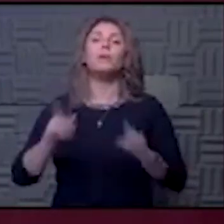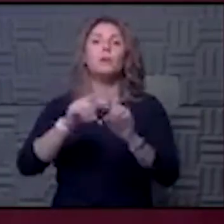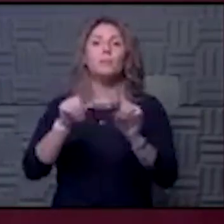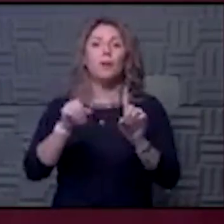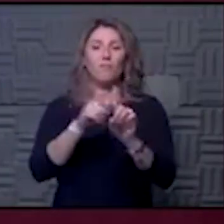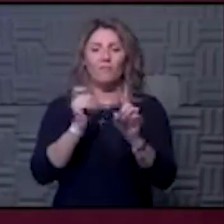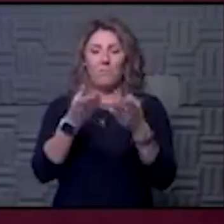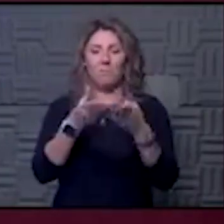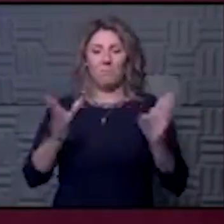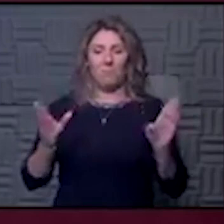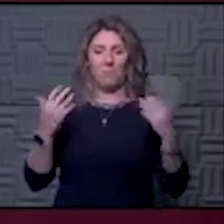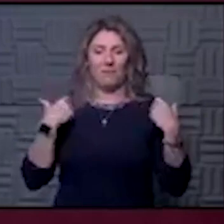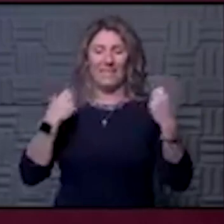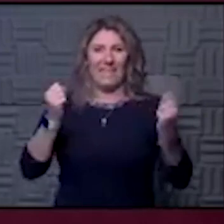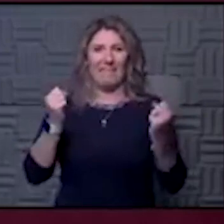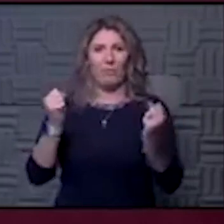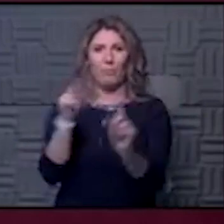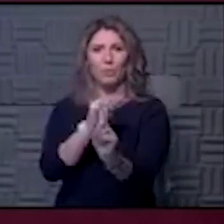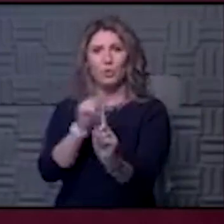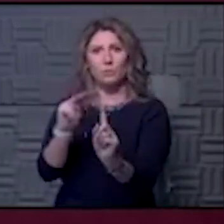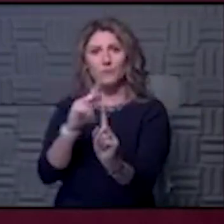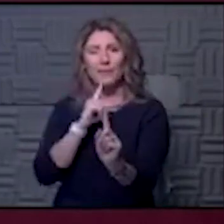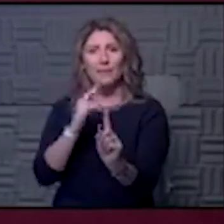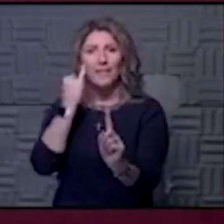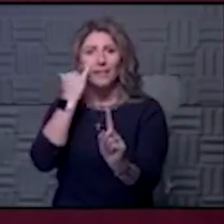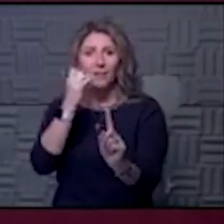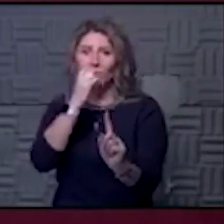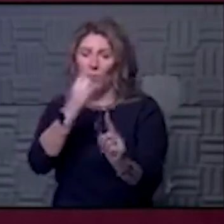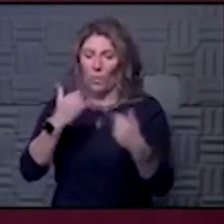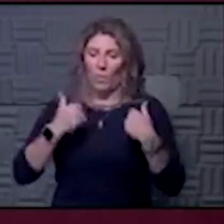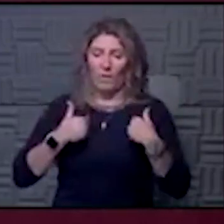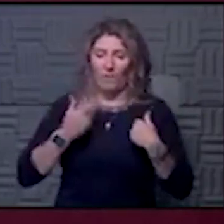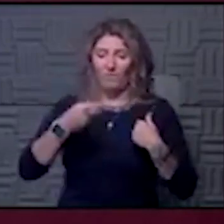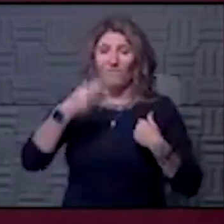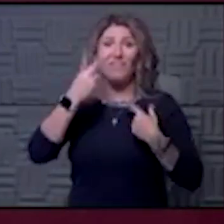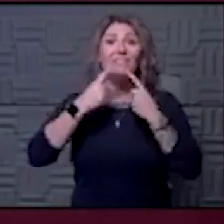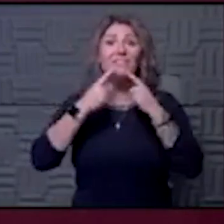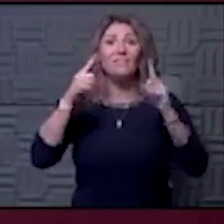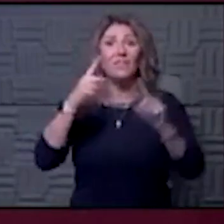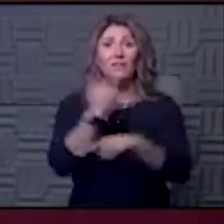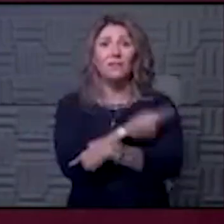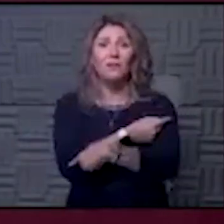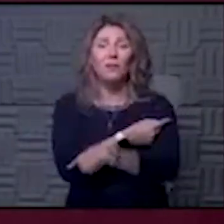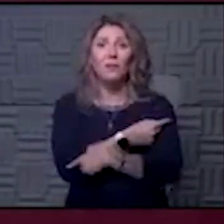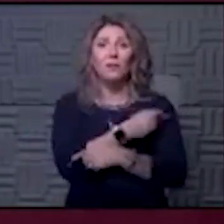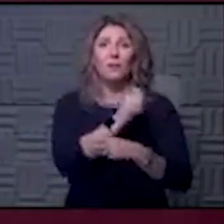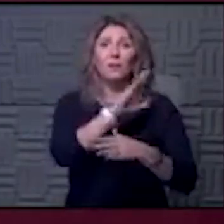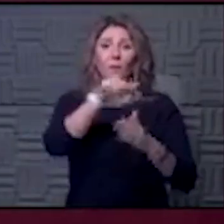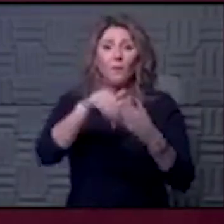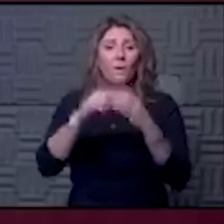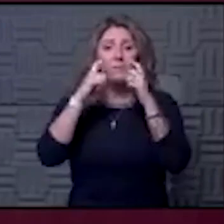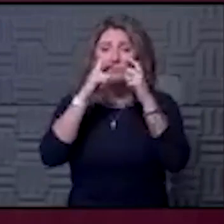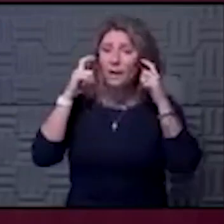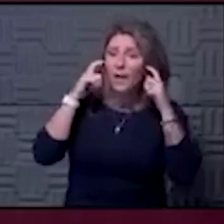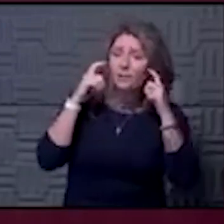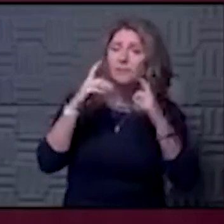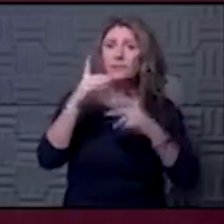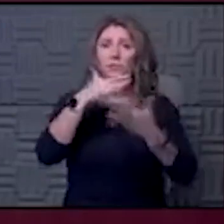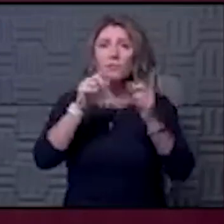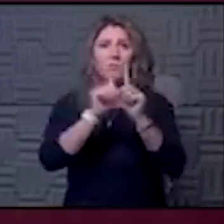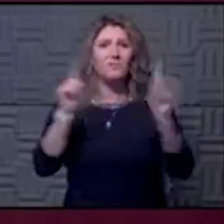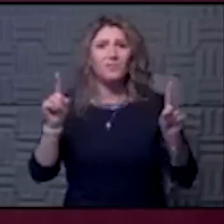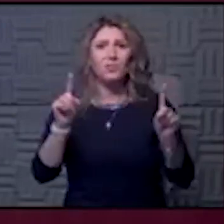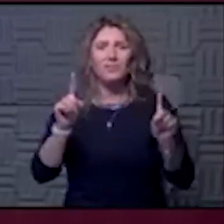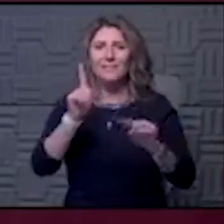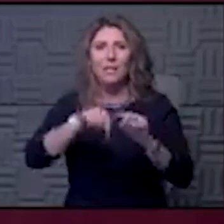public health point of view, if you do not have a highly effective vaccine, all the masking and the social distancing shouldn't